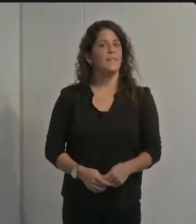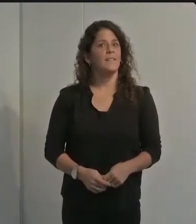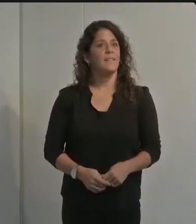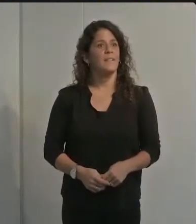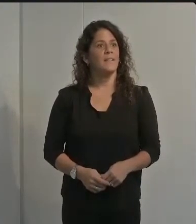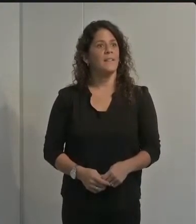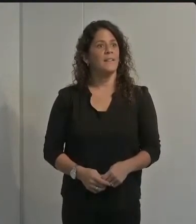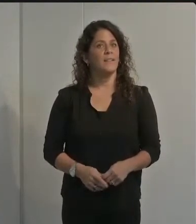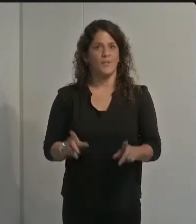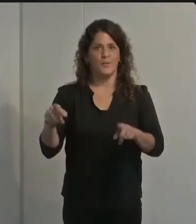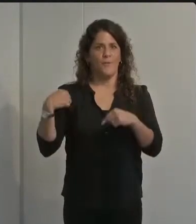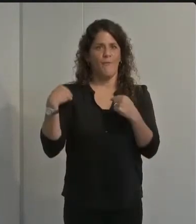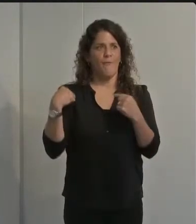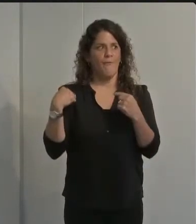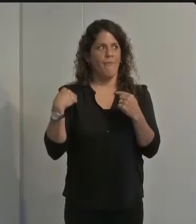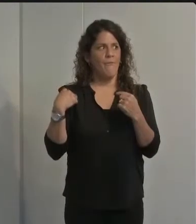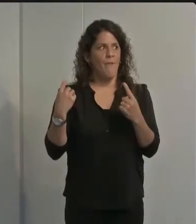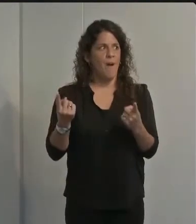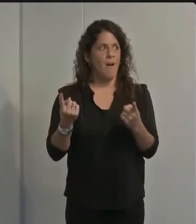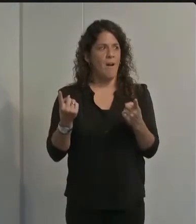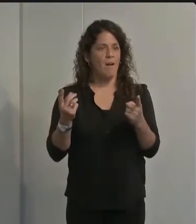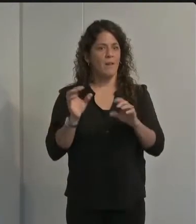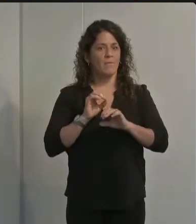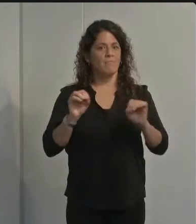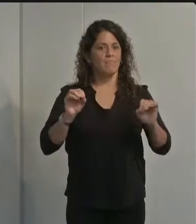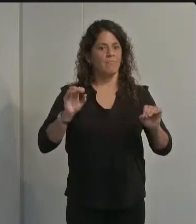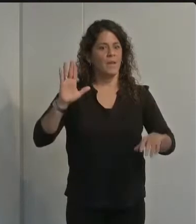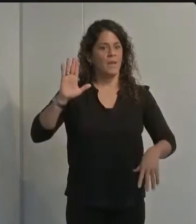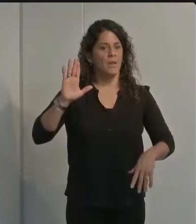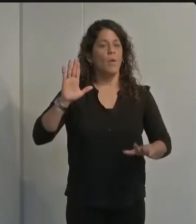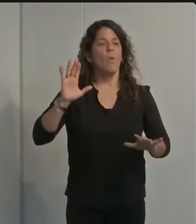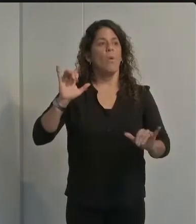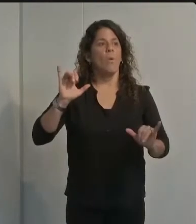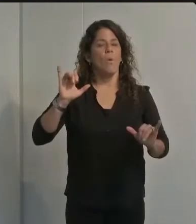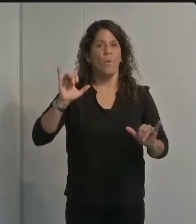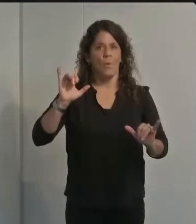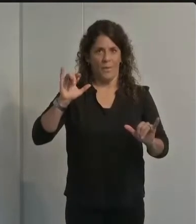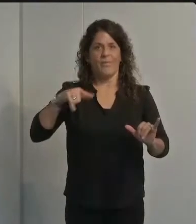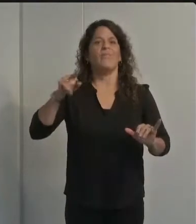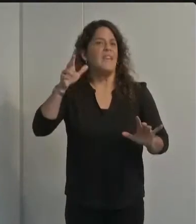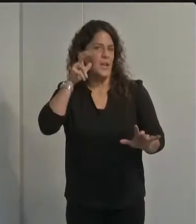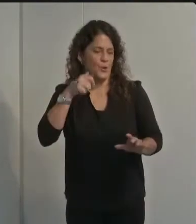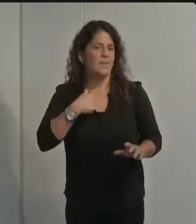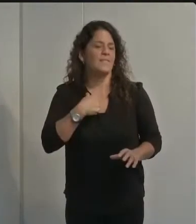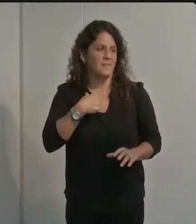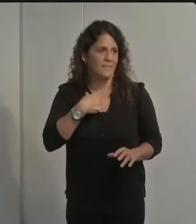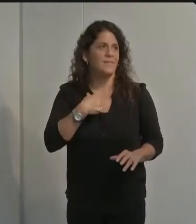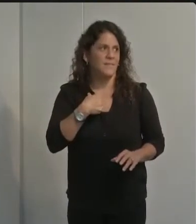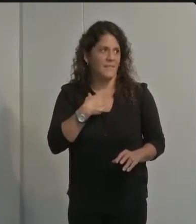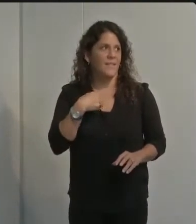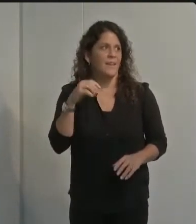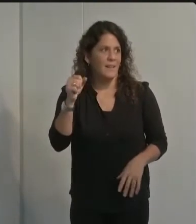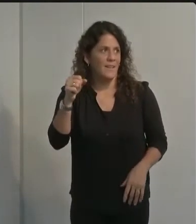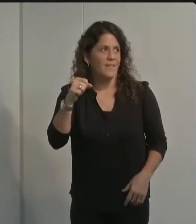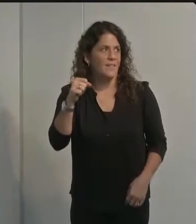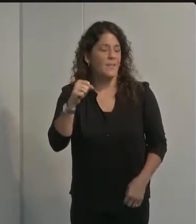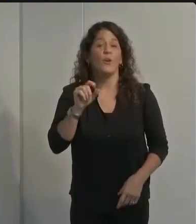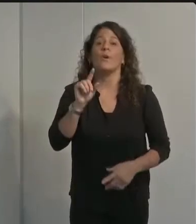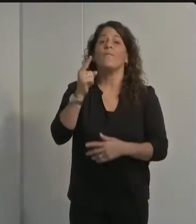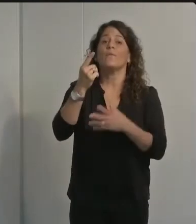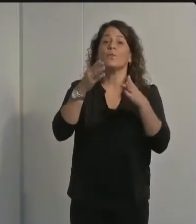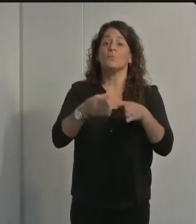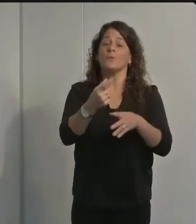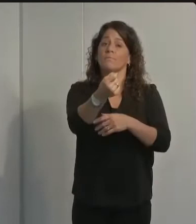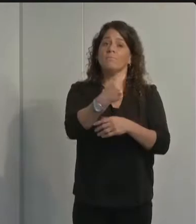so far we have no hands raised okay oh okay they are hearing us that's good great okay up